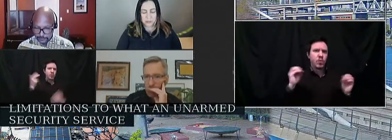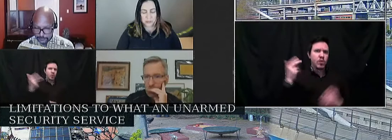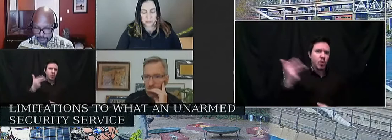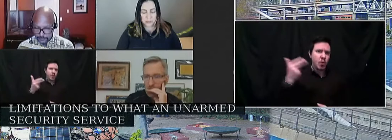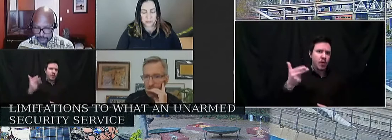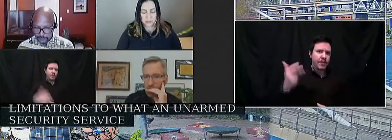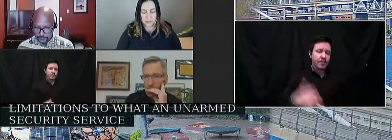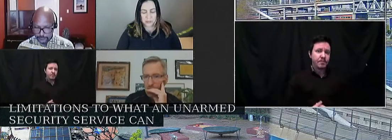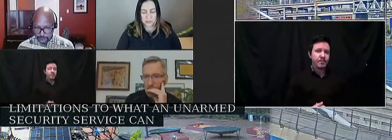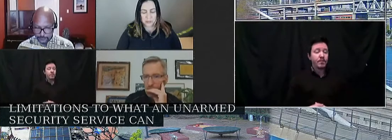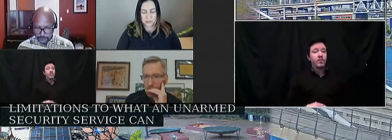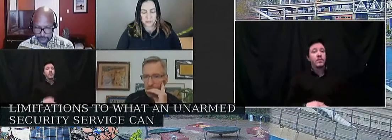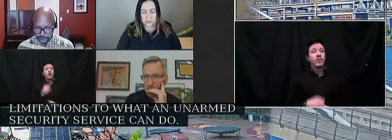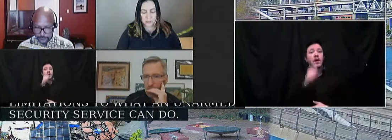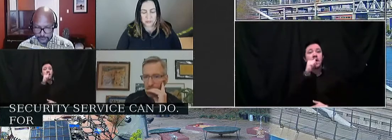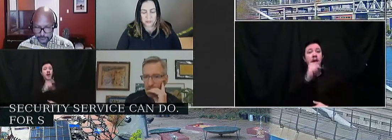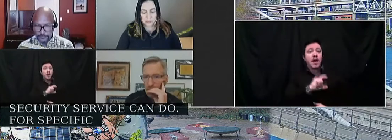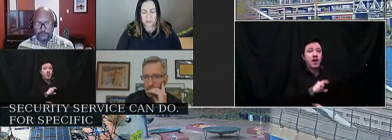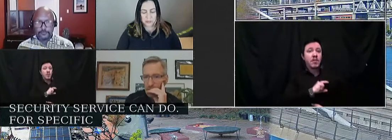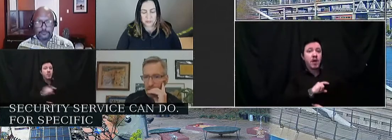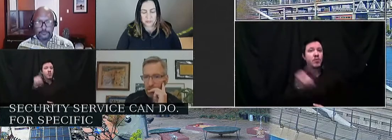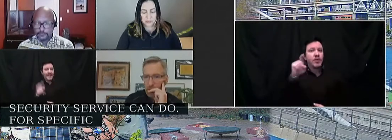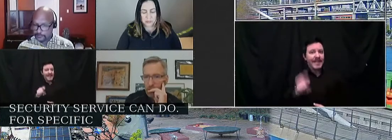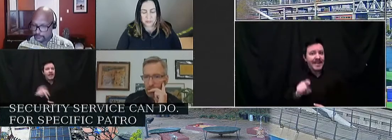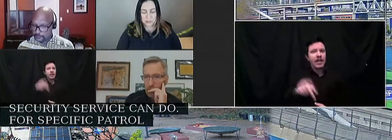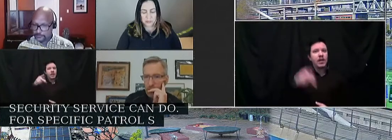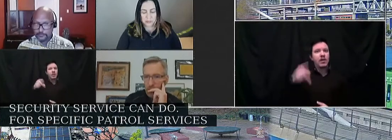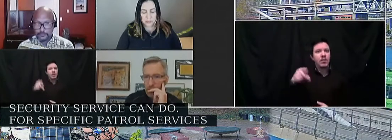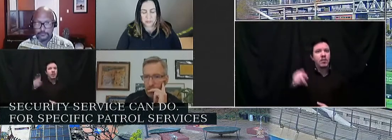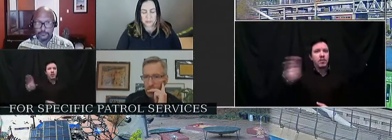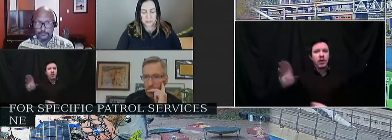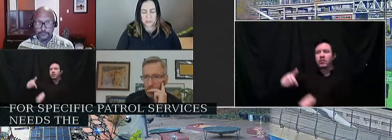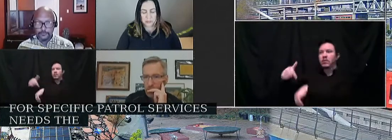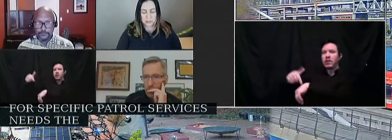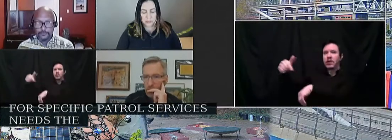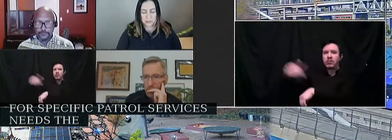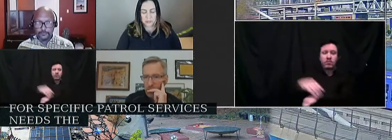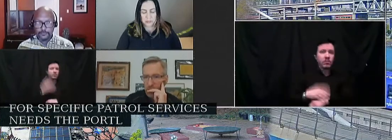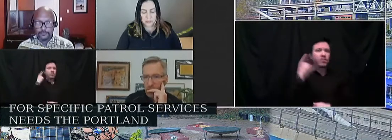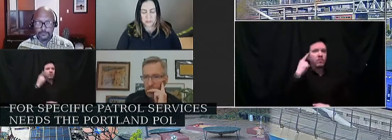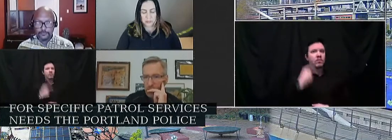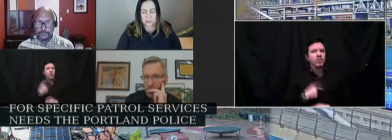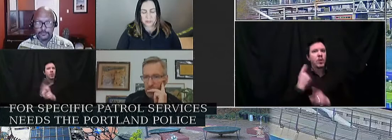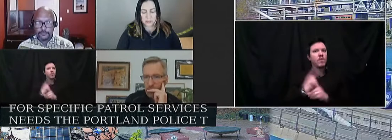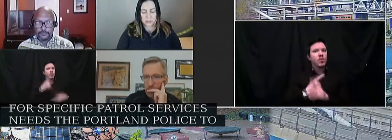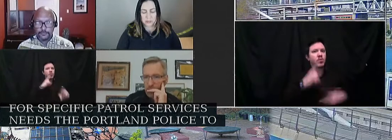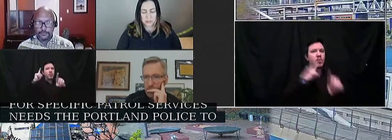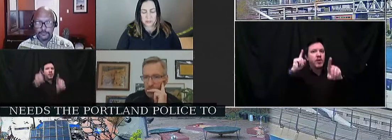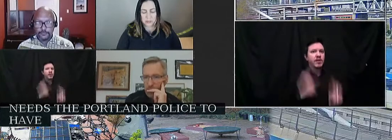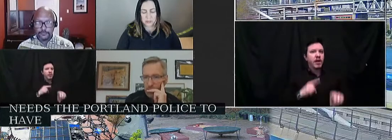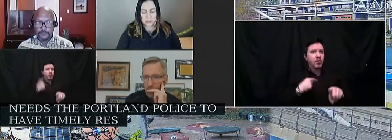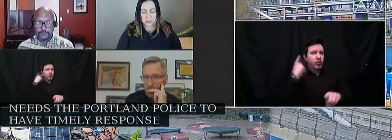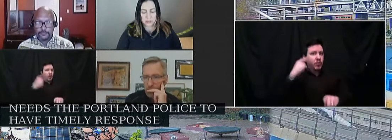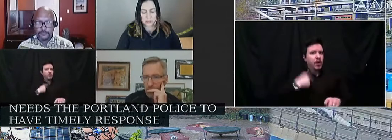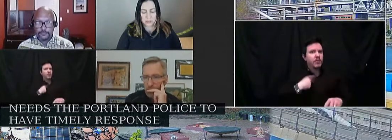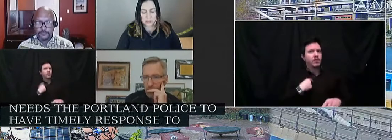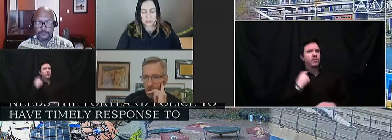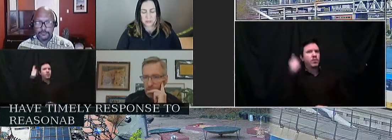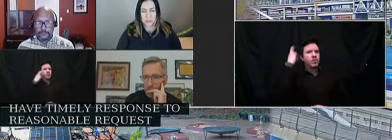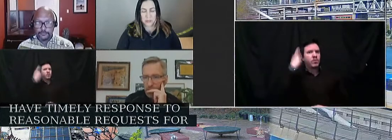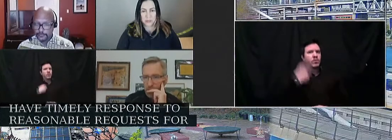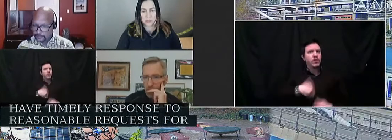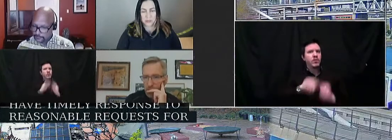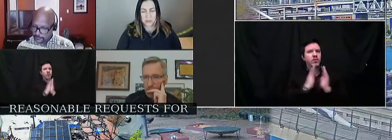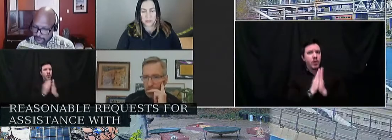Pacific Patrol Services needs the Portland police to provide timely response to reasonable requests for assistance with criminal activity,